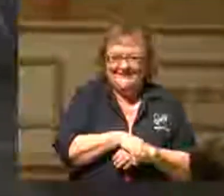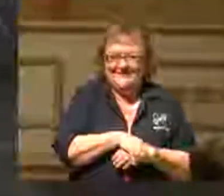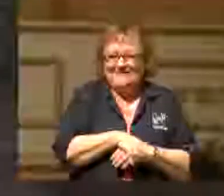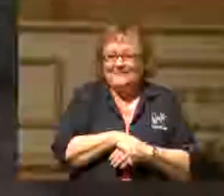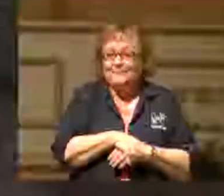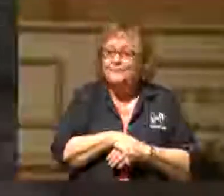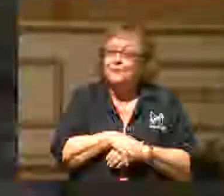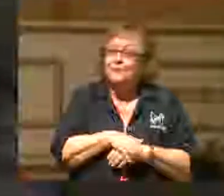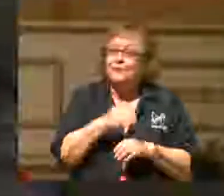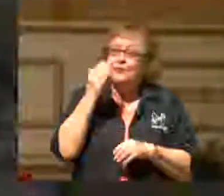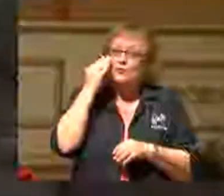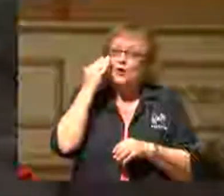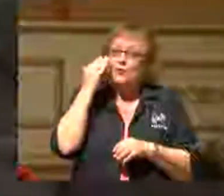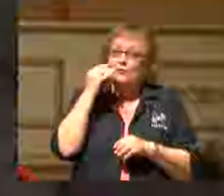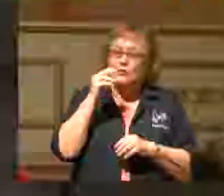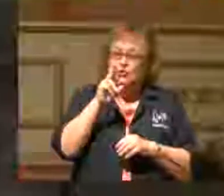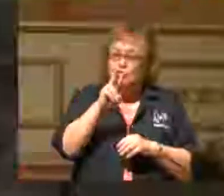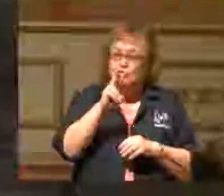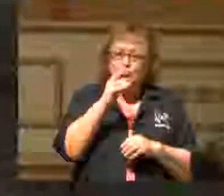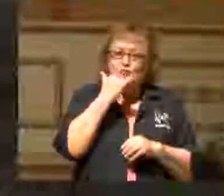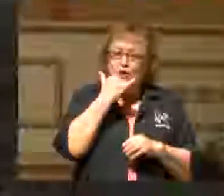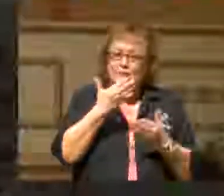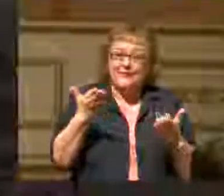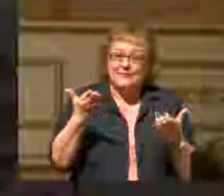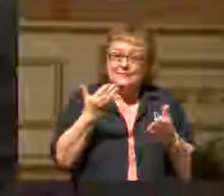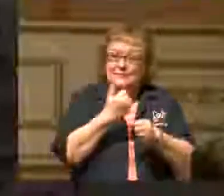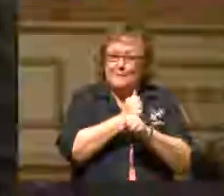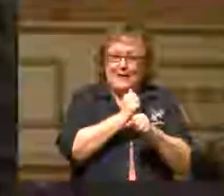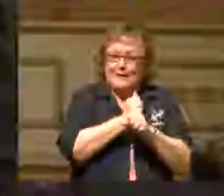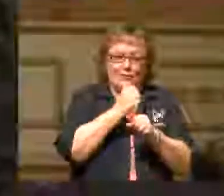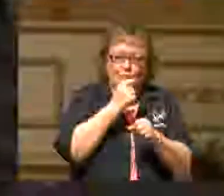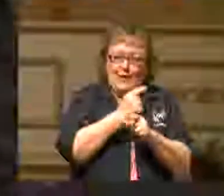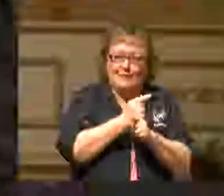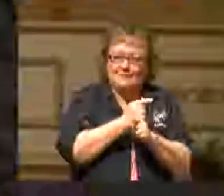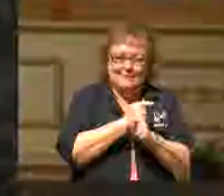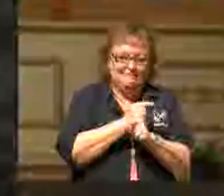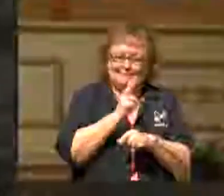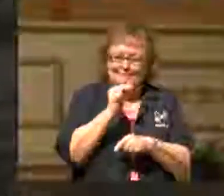You know, two wrongs don't make a right, but they sure do make a good excuse.